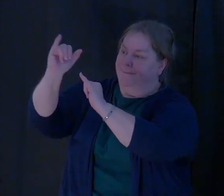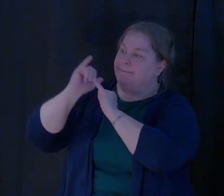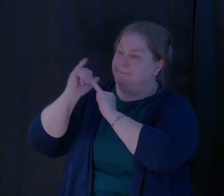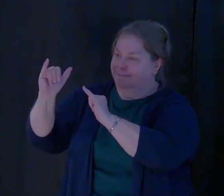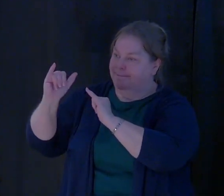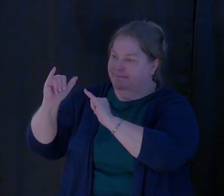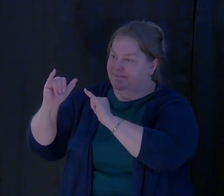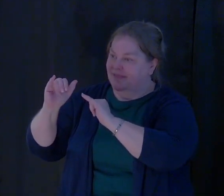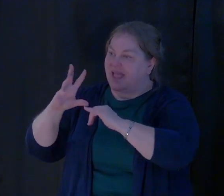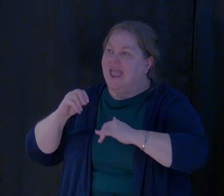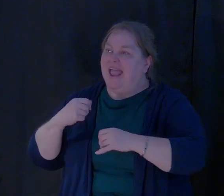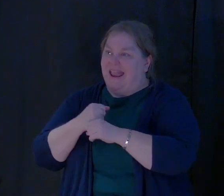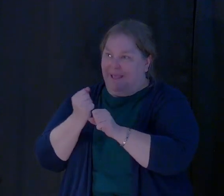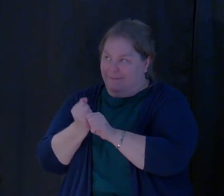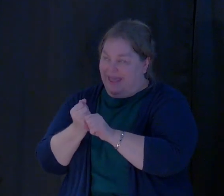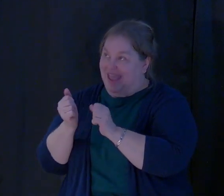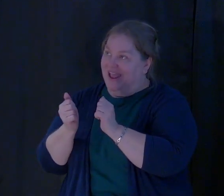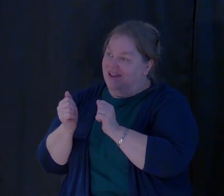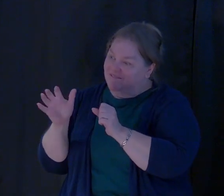and I'm made with your love